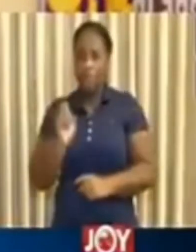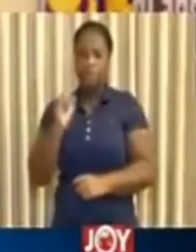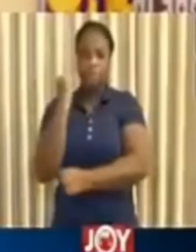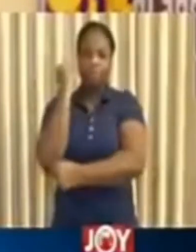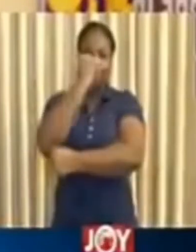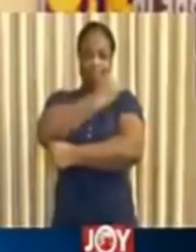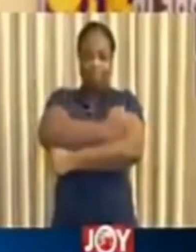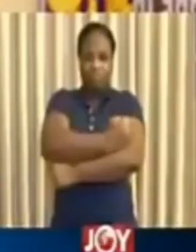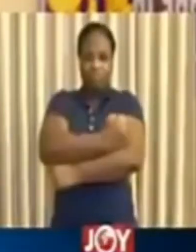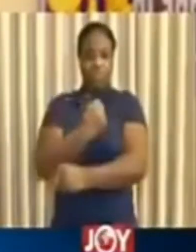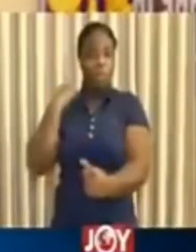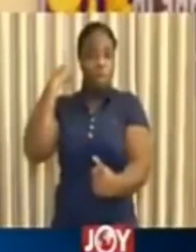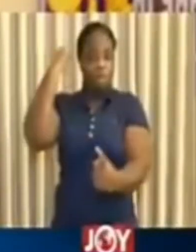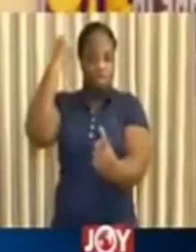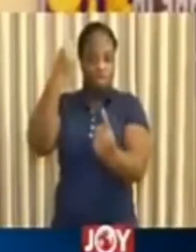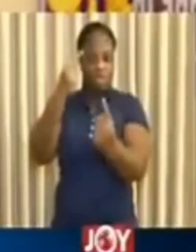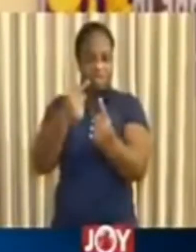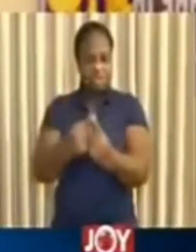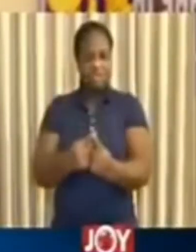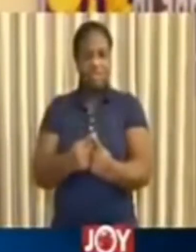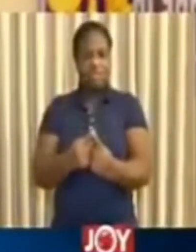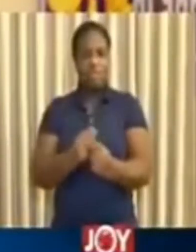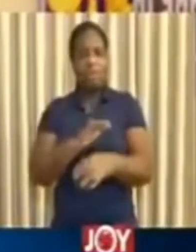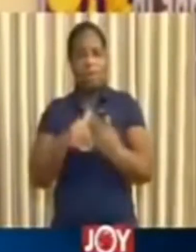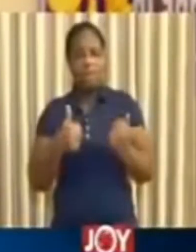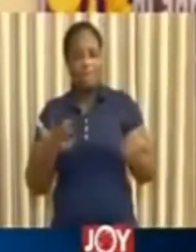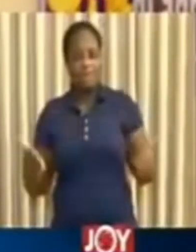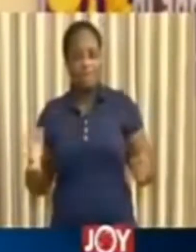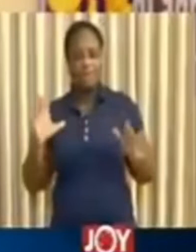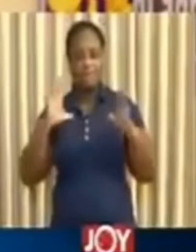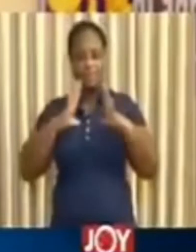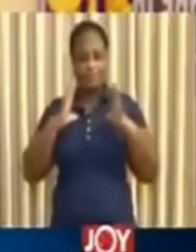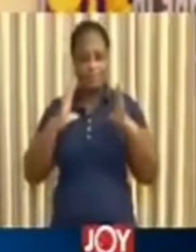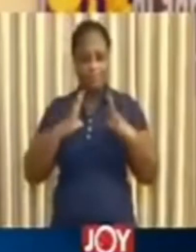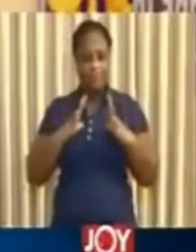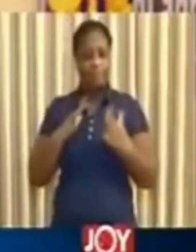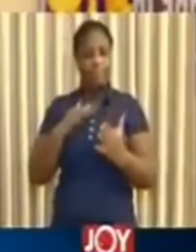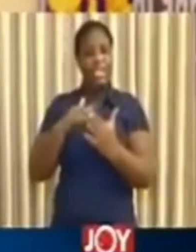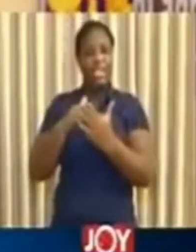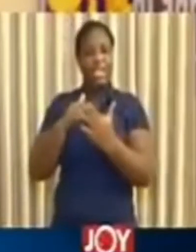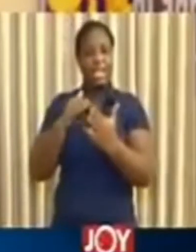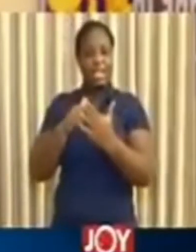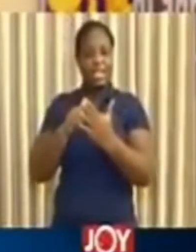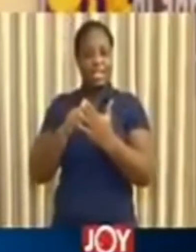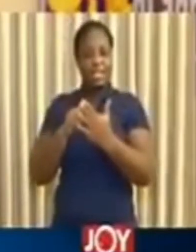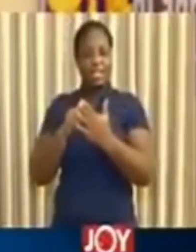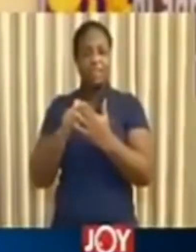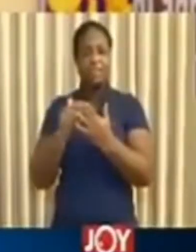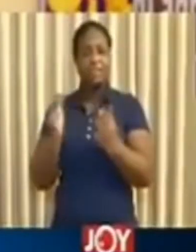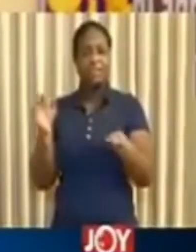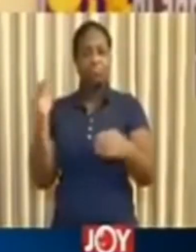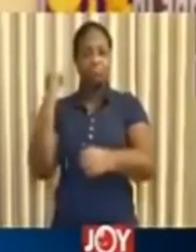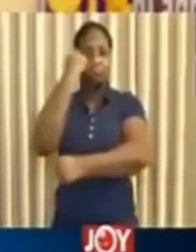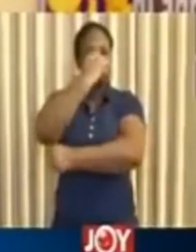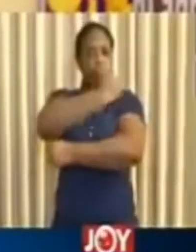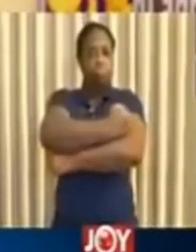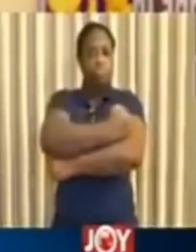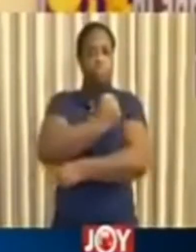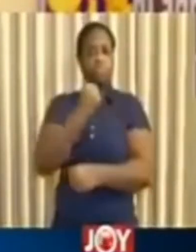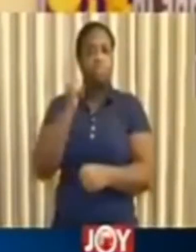until further notice. Further, the partial lockdown of Accra and Kumasi